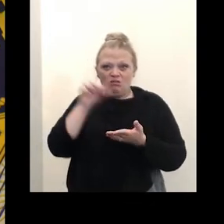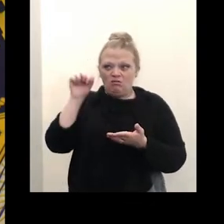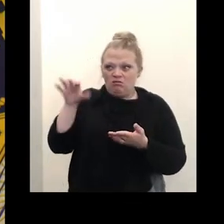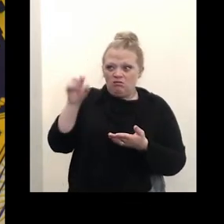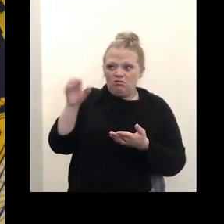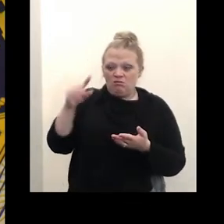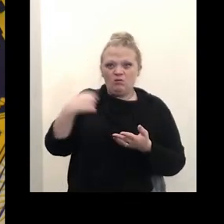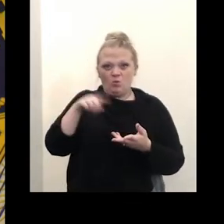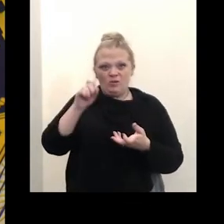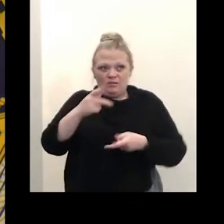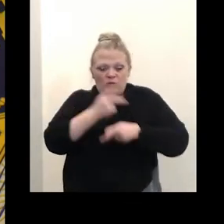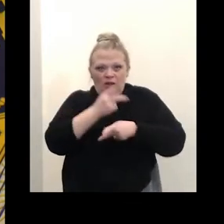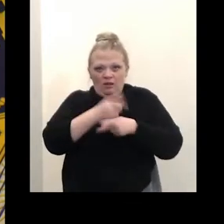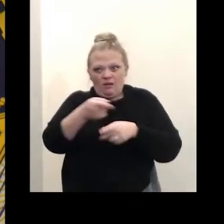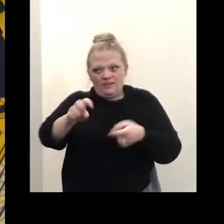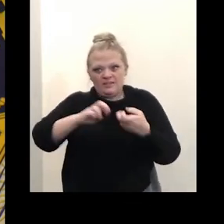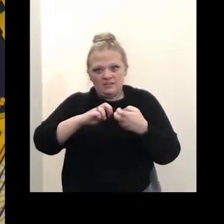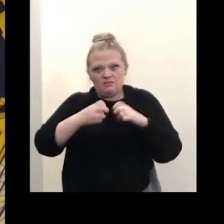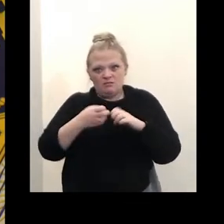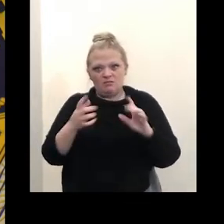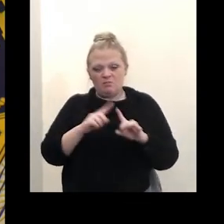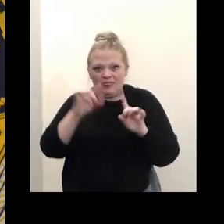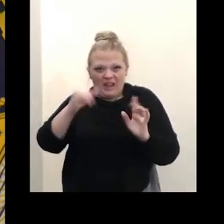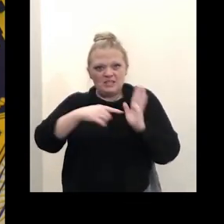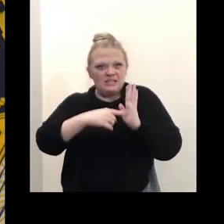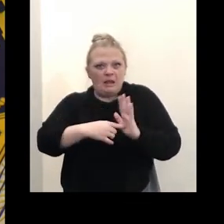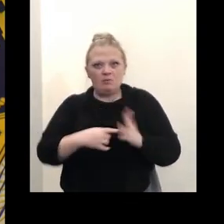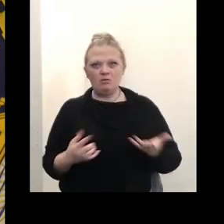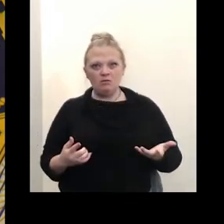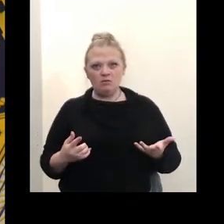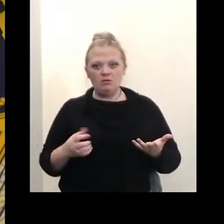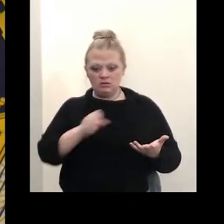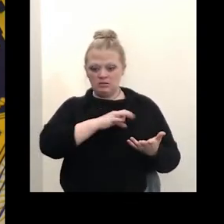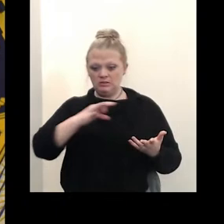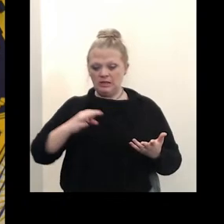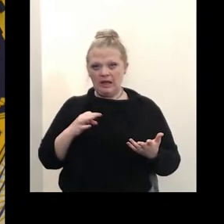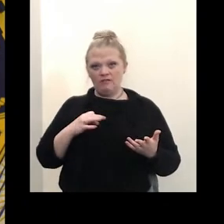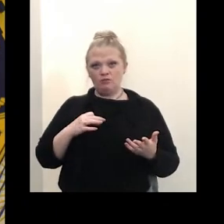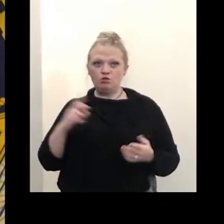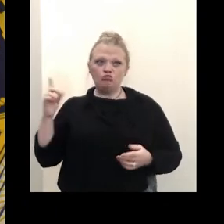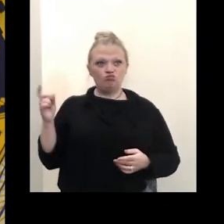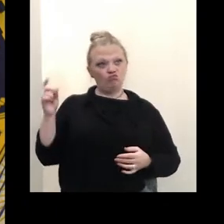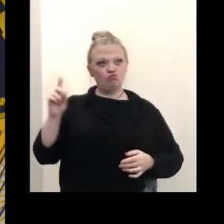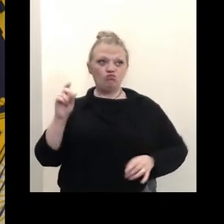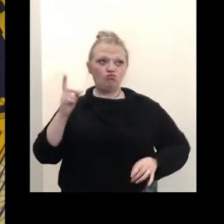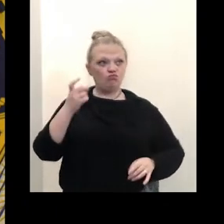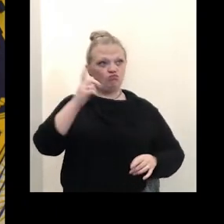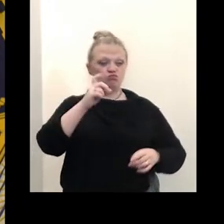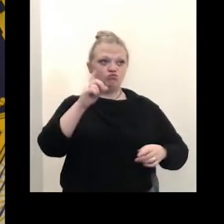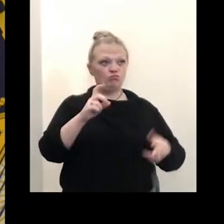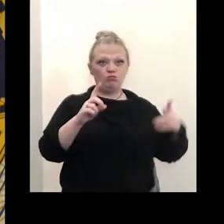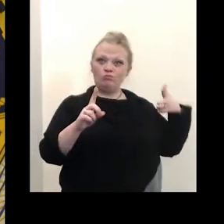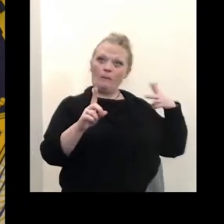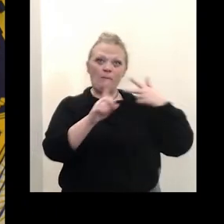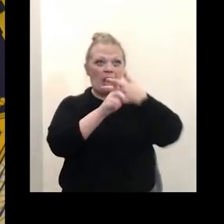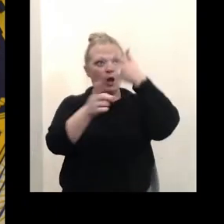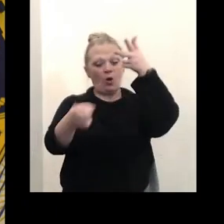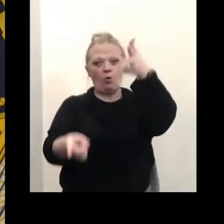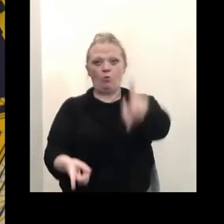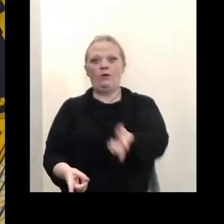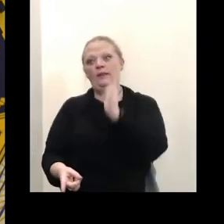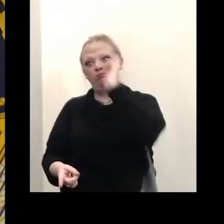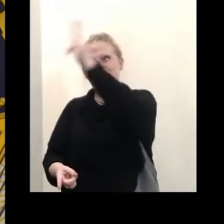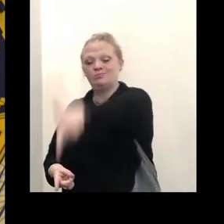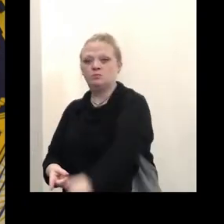with this issue but this is an example of it an employee was walking into work today crossing elm street was hit by a vehicle was severely injured